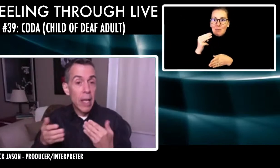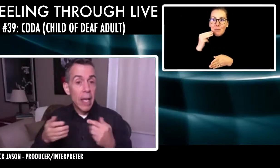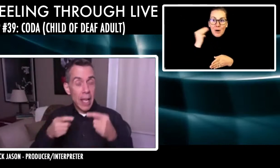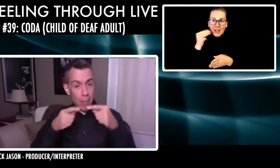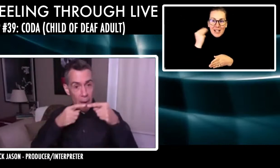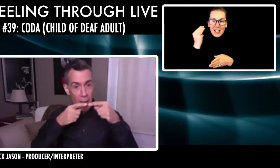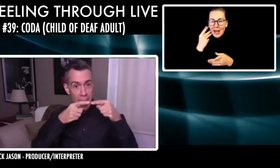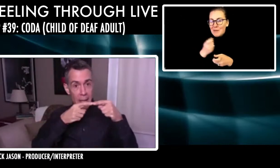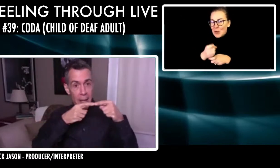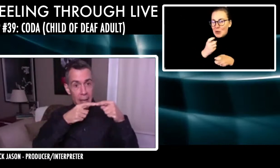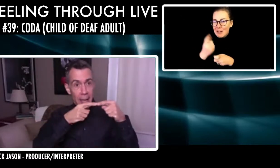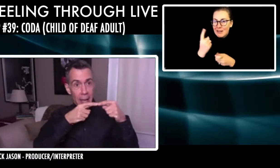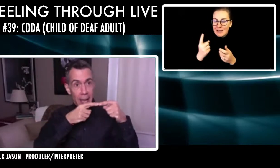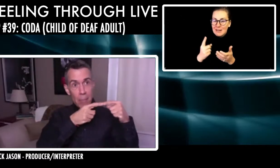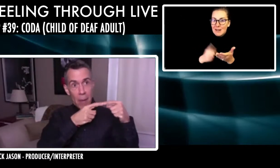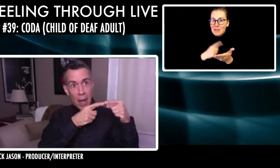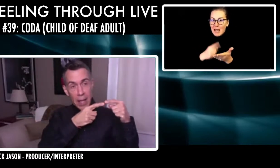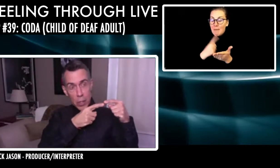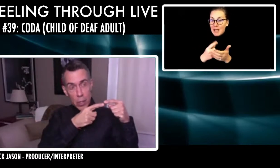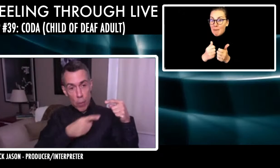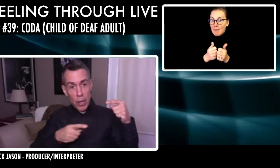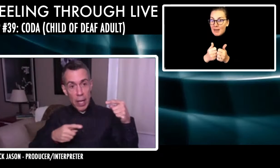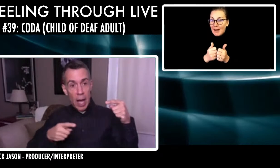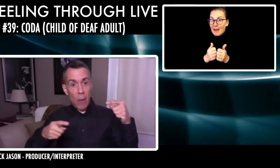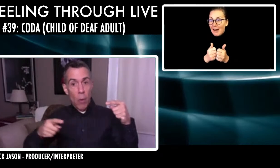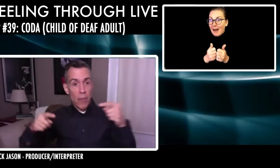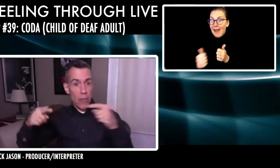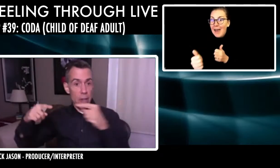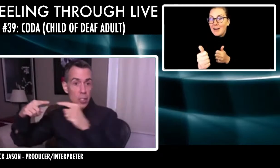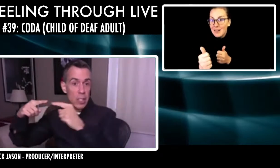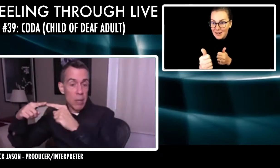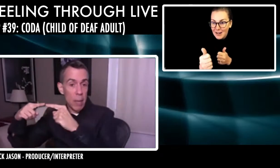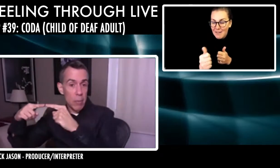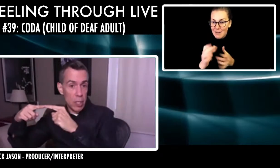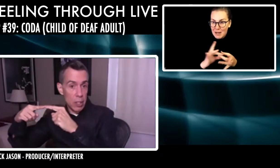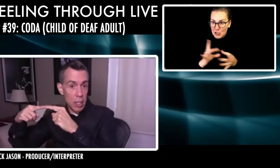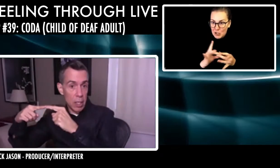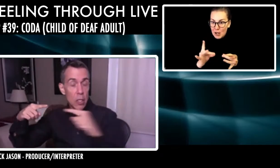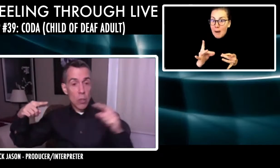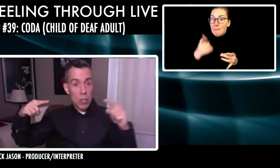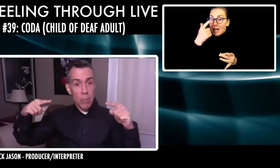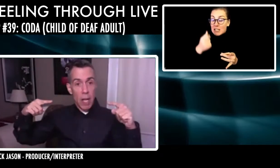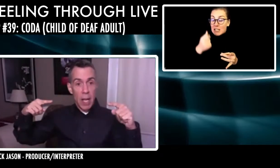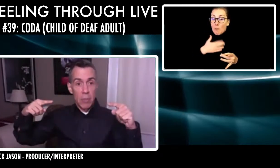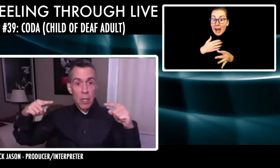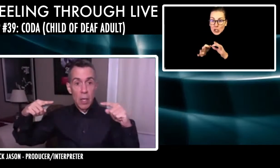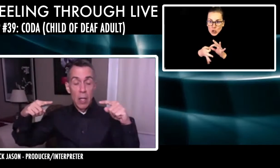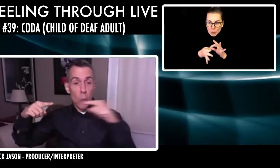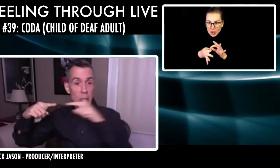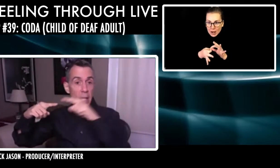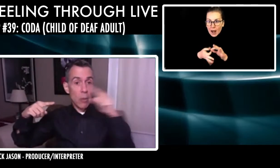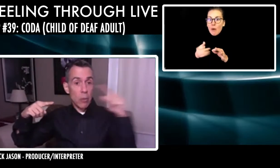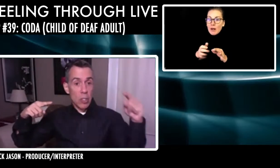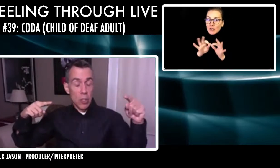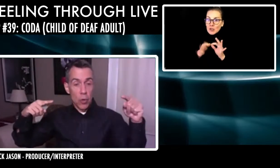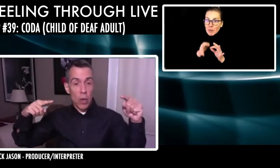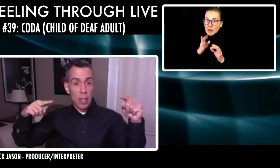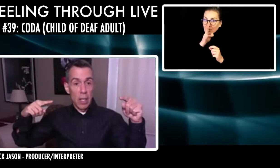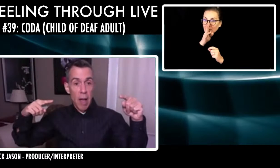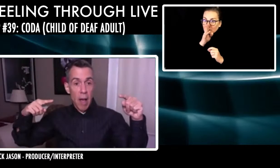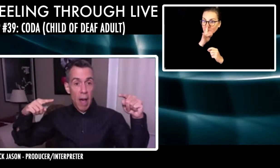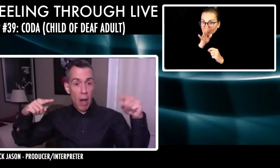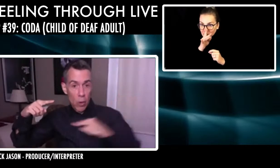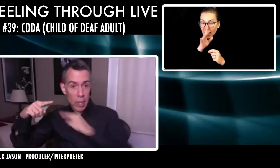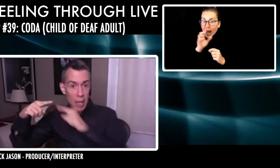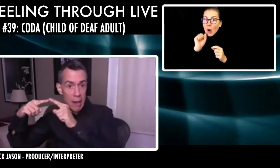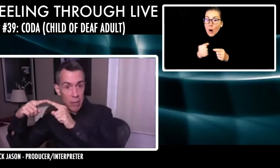her, but in my, in my interpreting, I want to finish the same time she's done. So sometimes the way sign language is constructed,